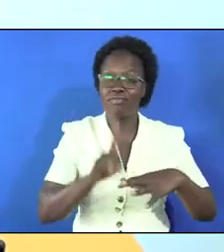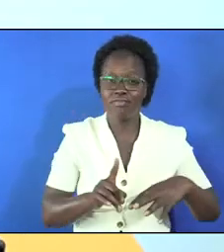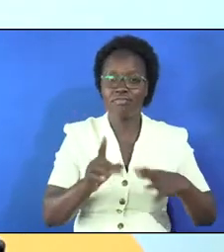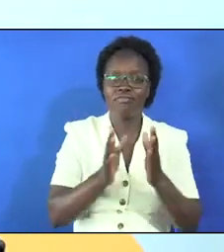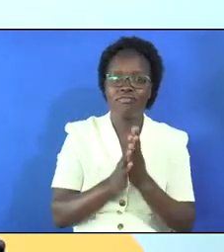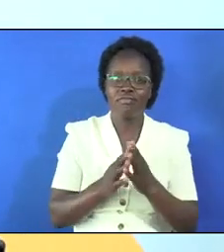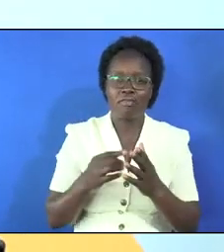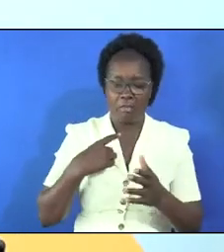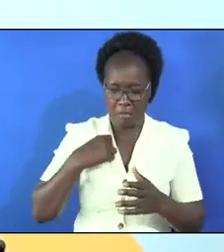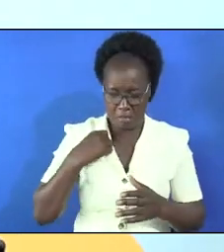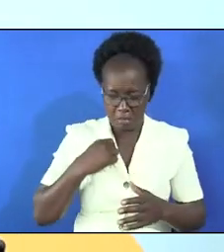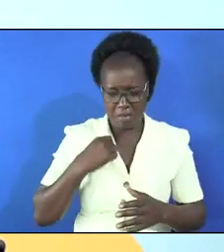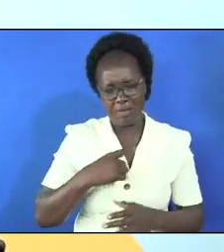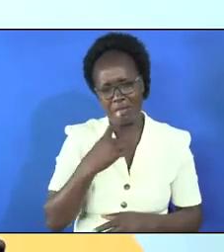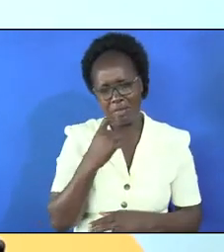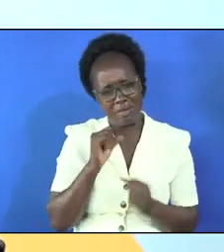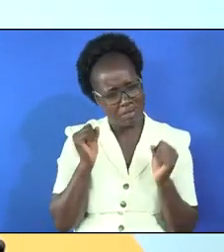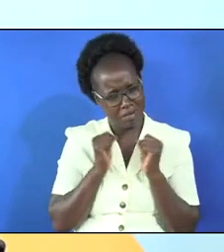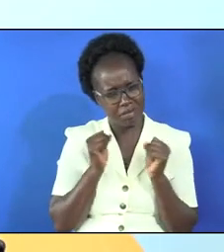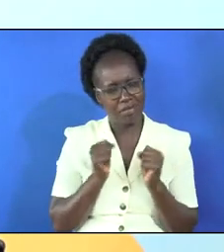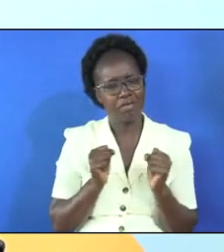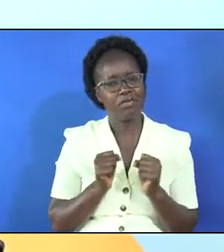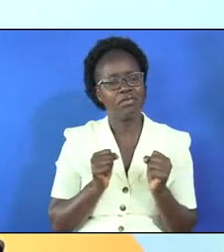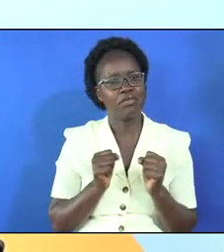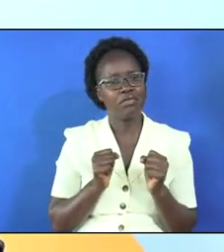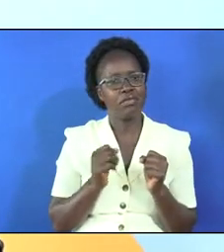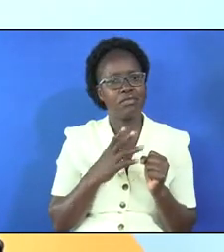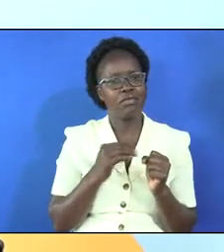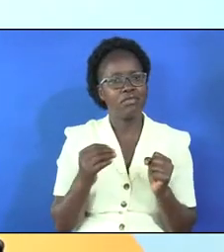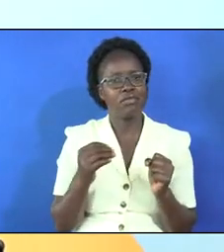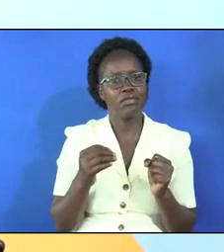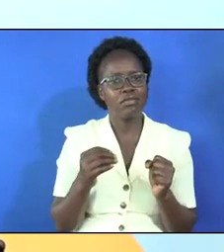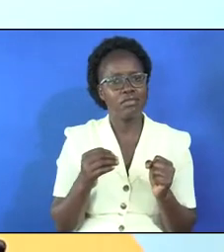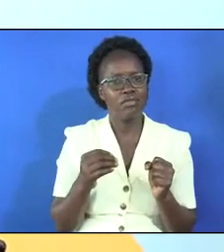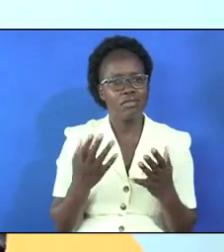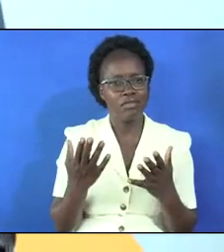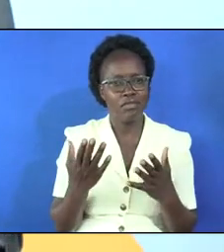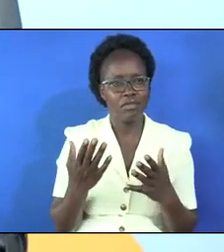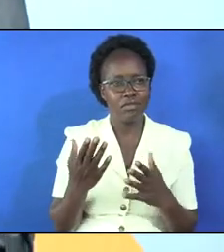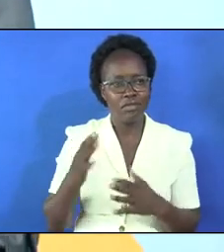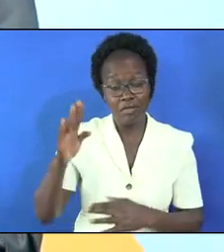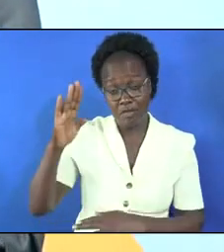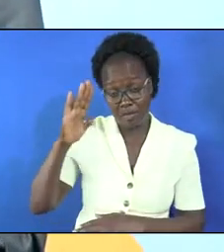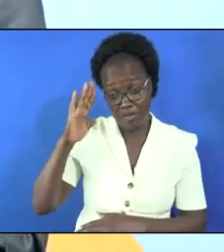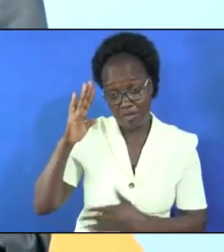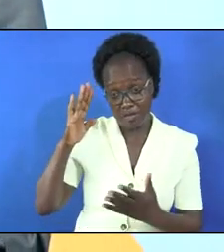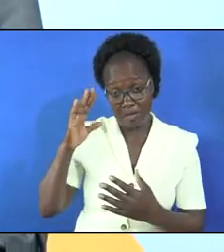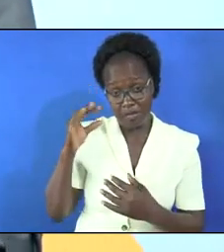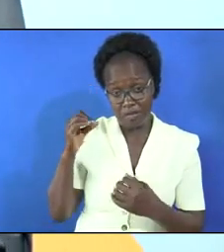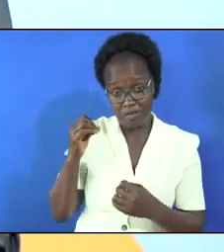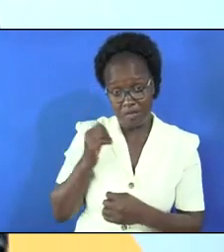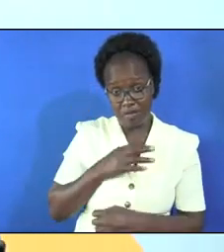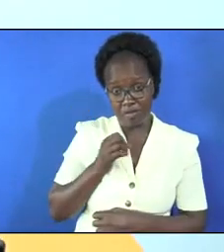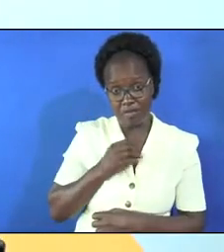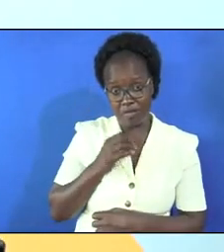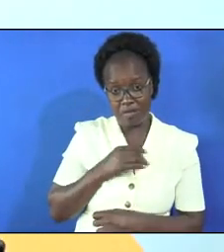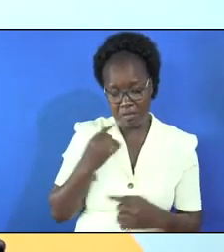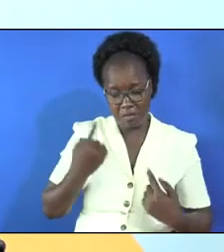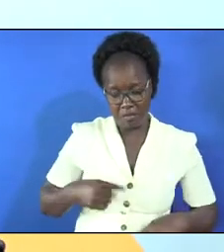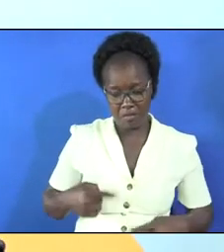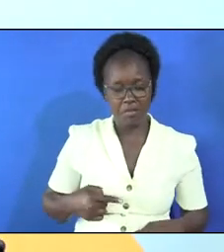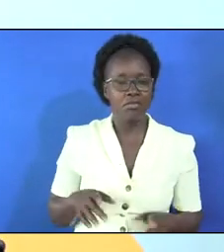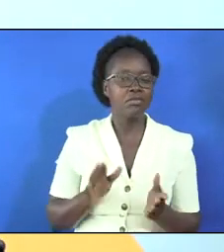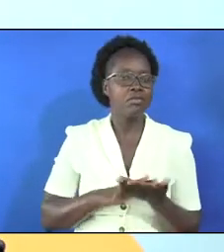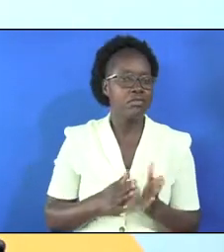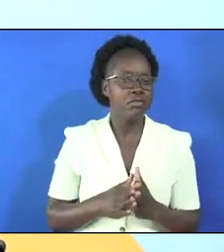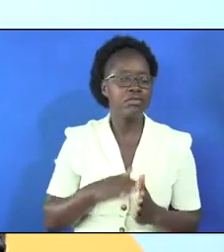clothing as white as snow and the guards shook for fear of him and became